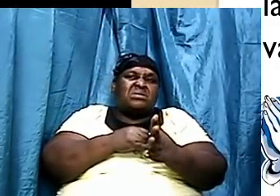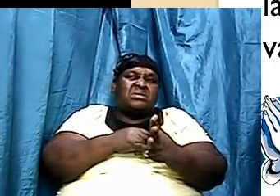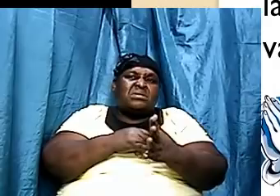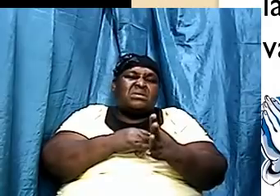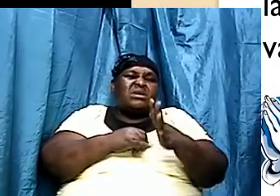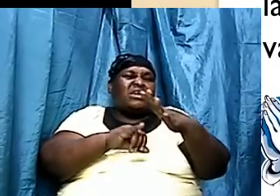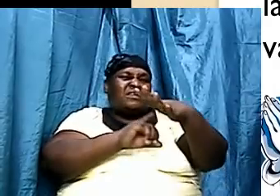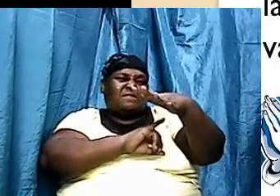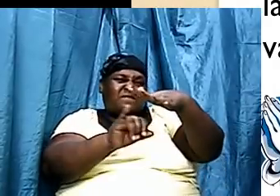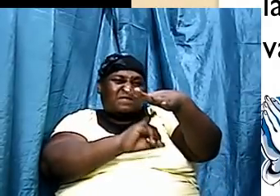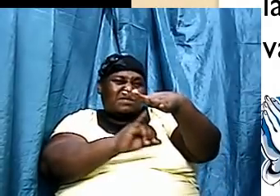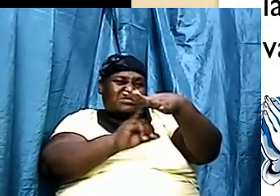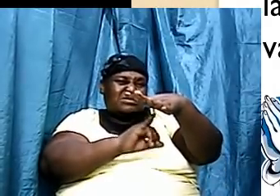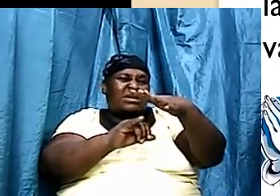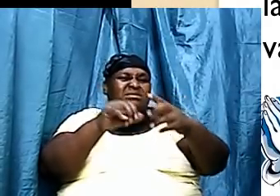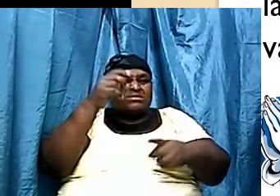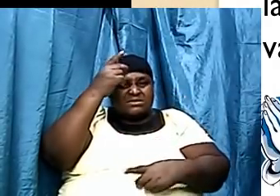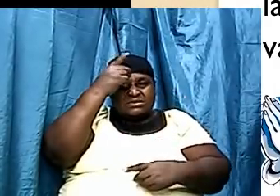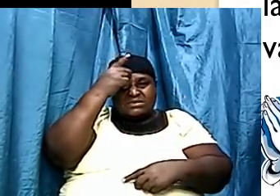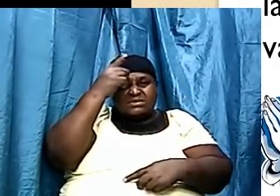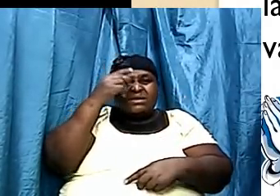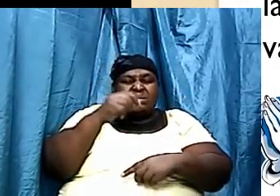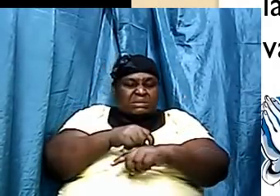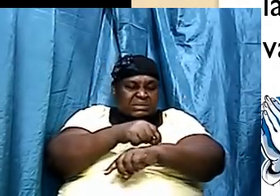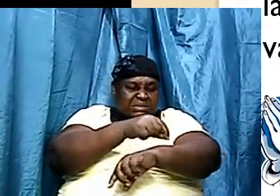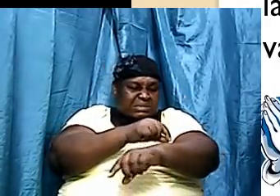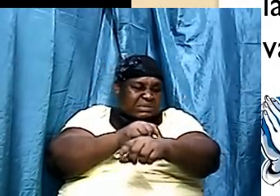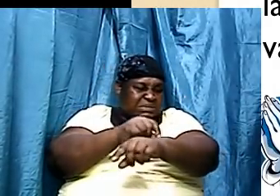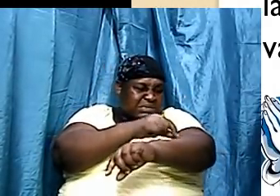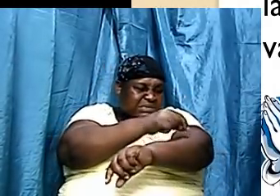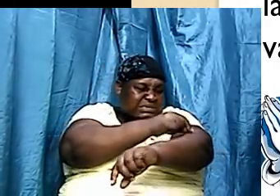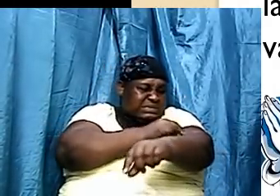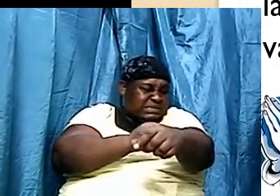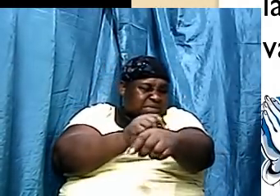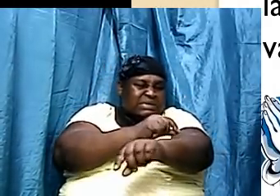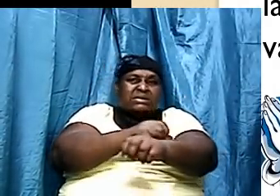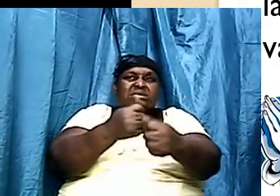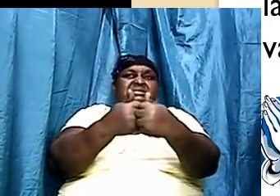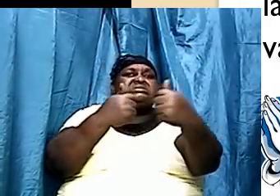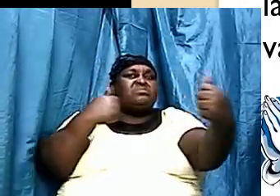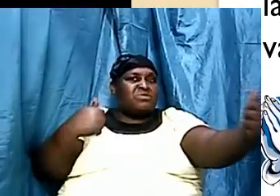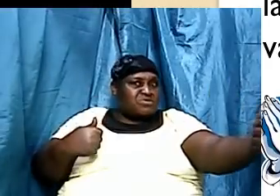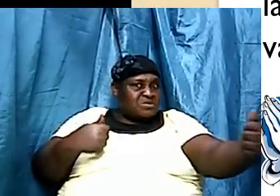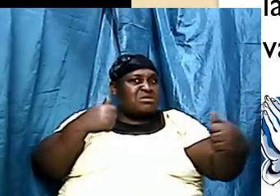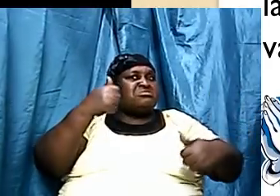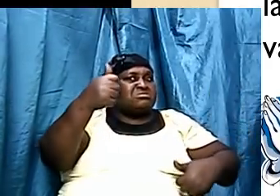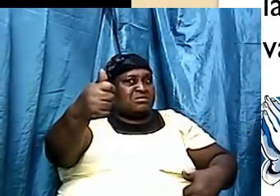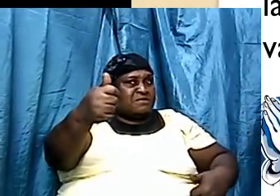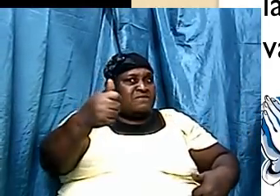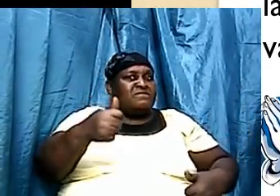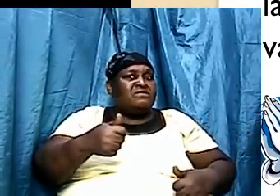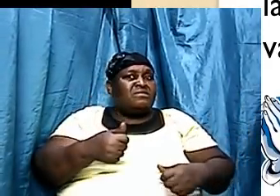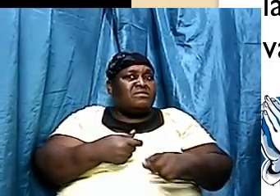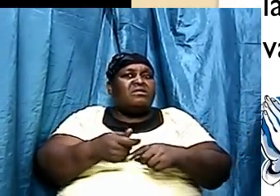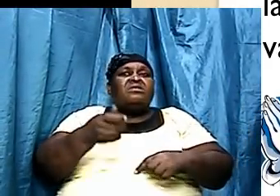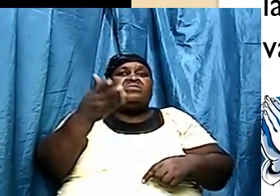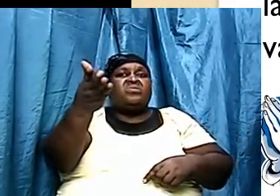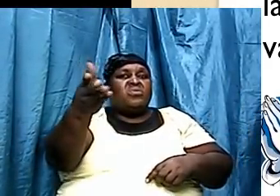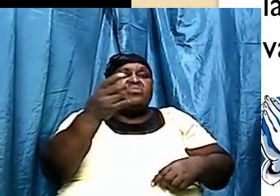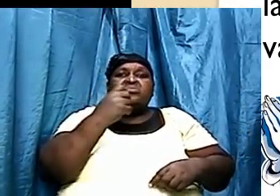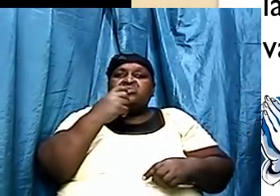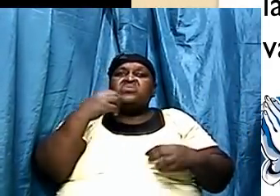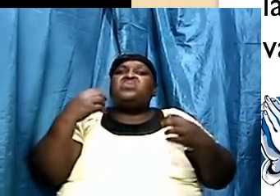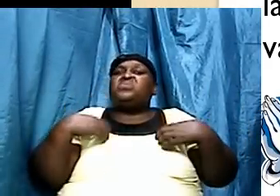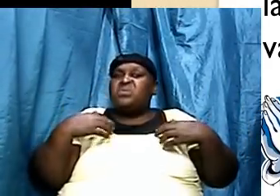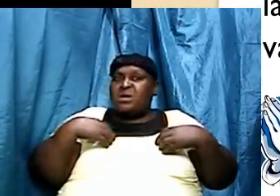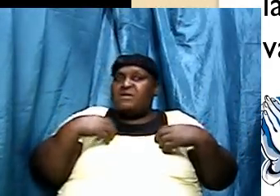disease such as leprosy. You separate yourself from the those that have leprosy. Because trust me,